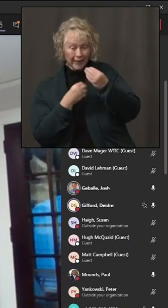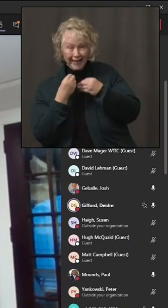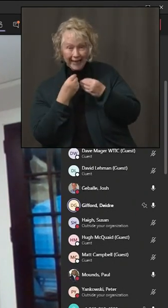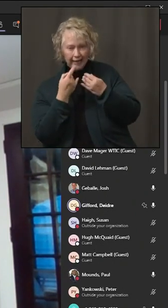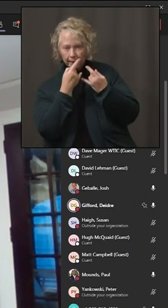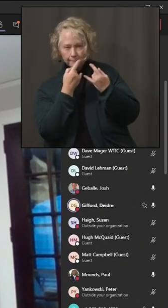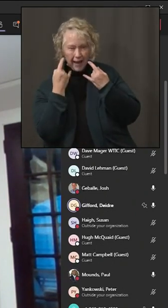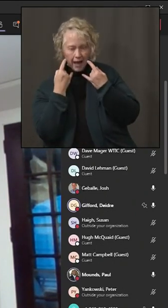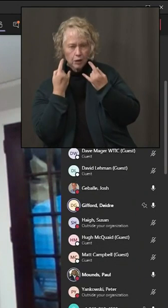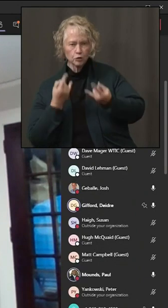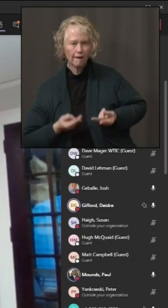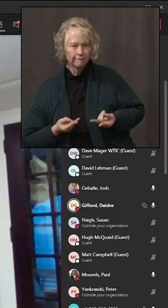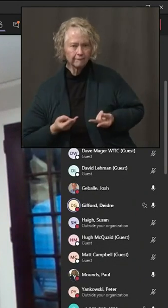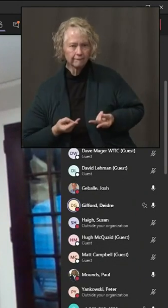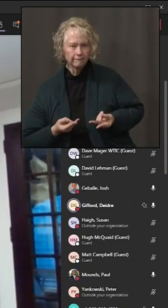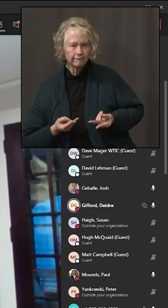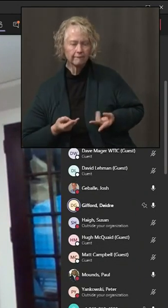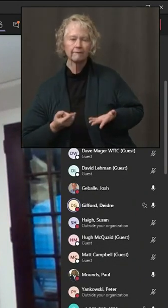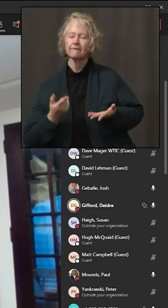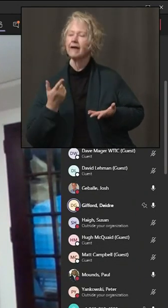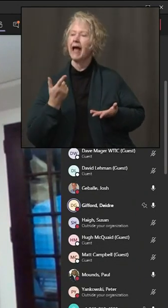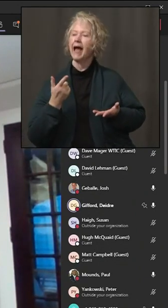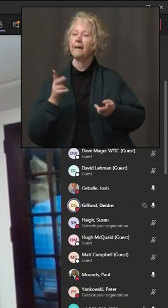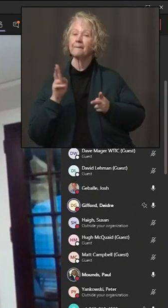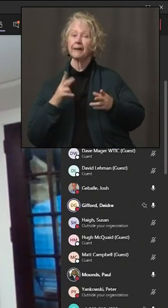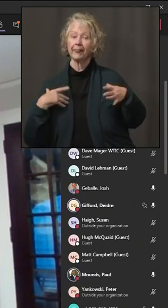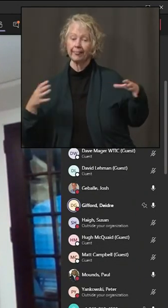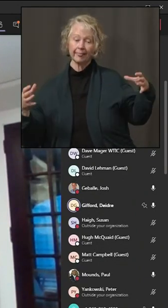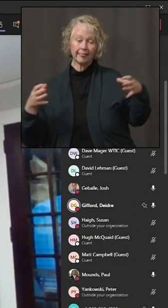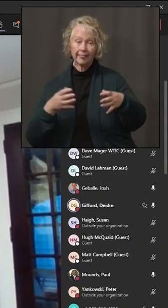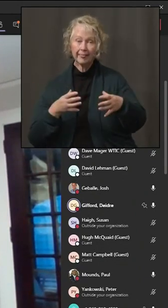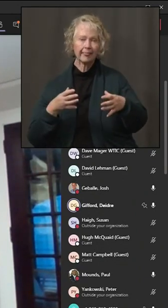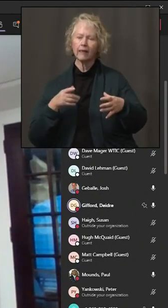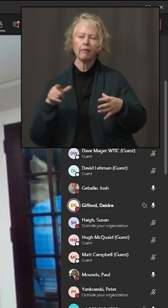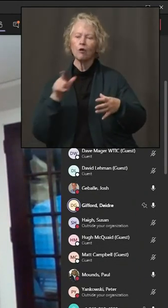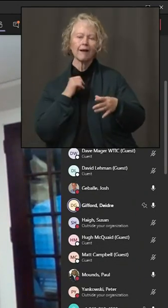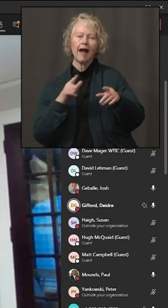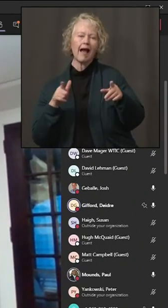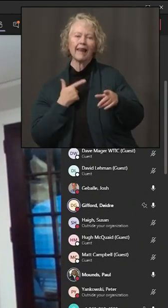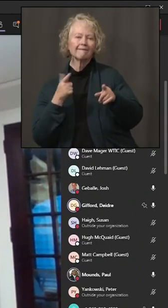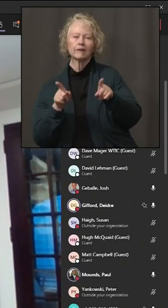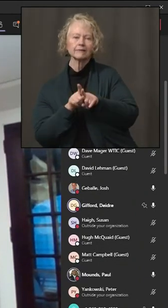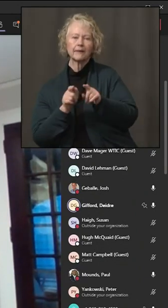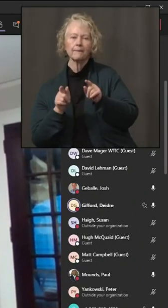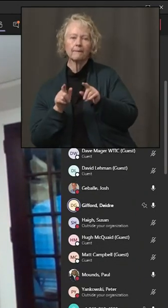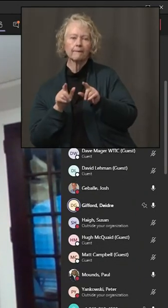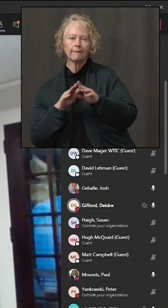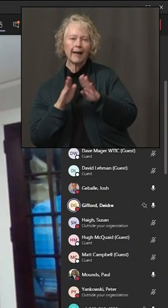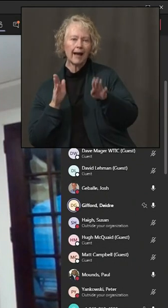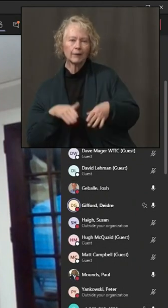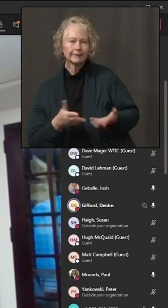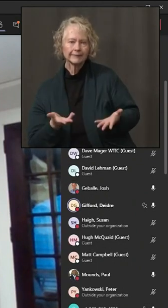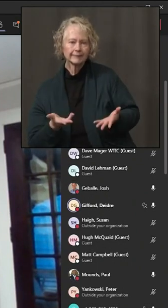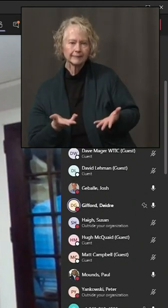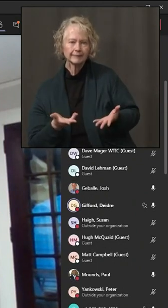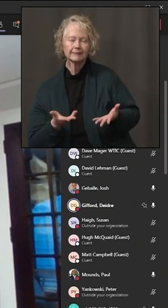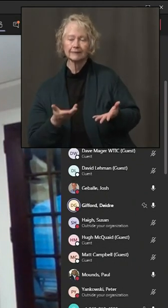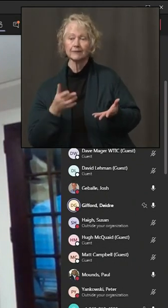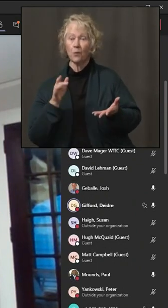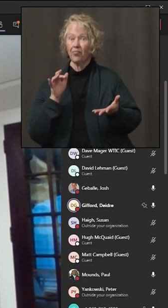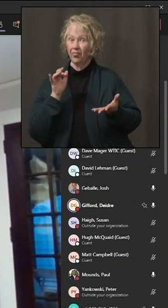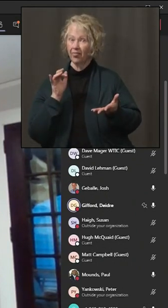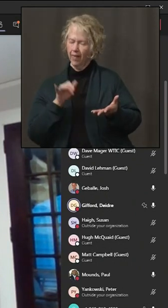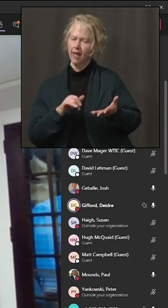We often have people from unrelated households at the same table. And so those are the types of conditions where